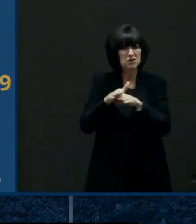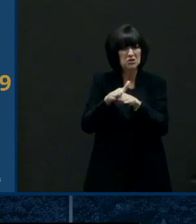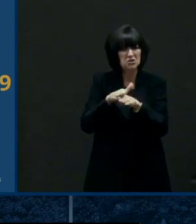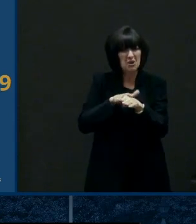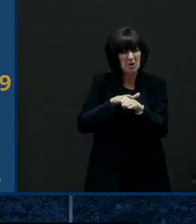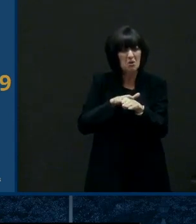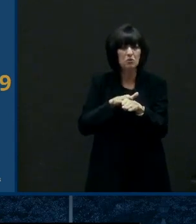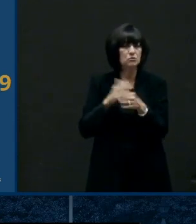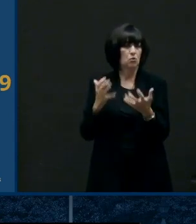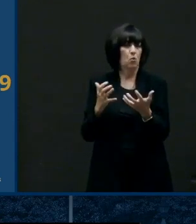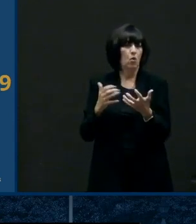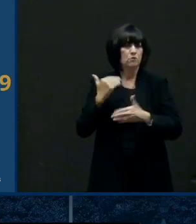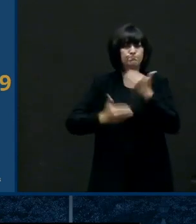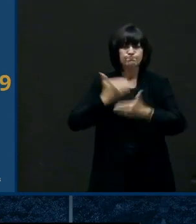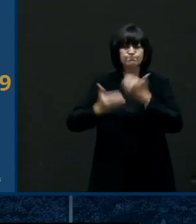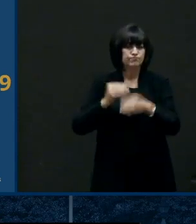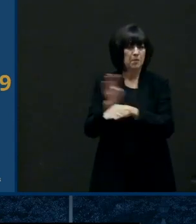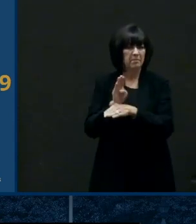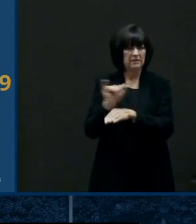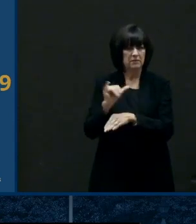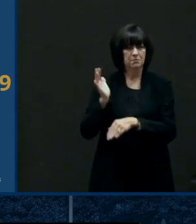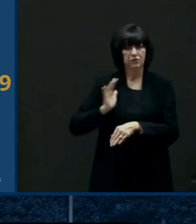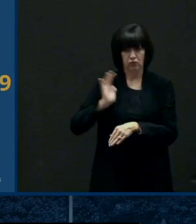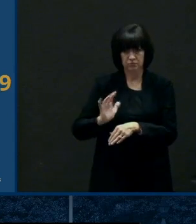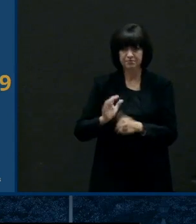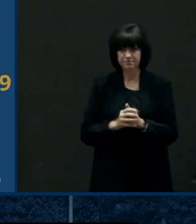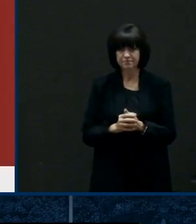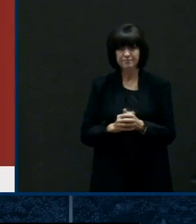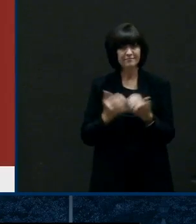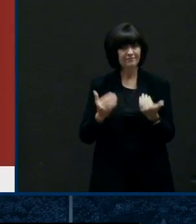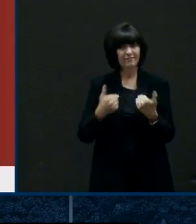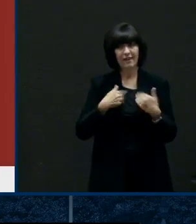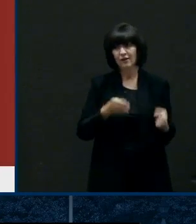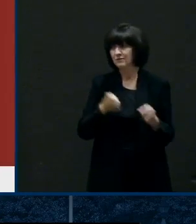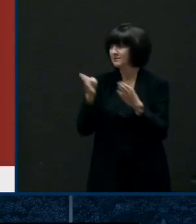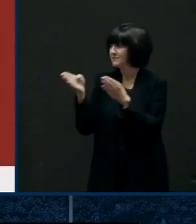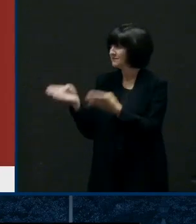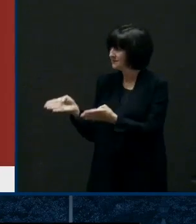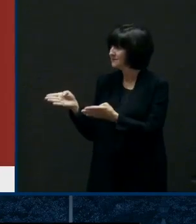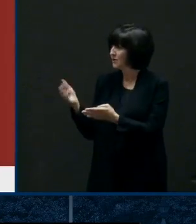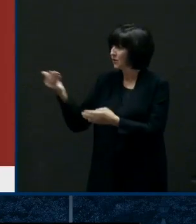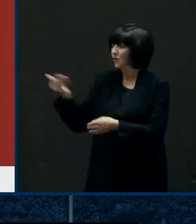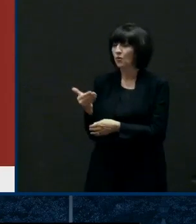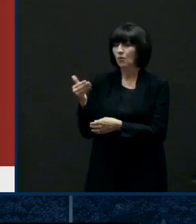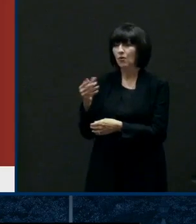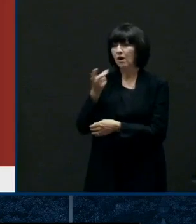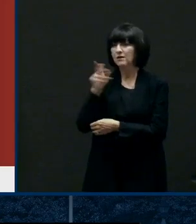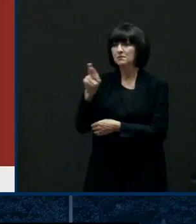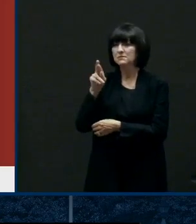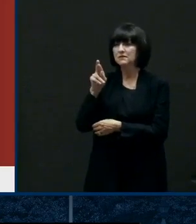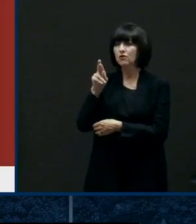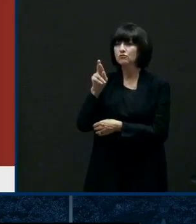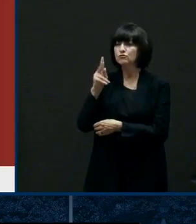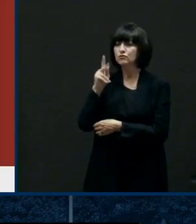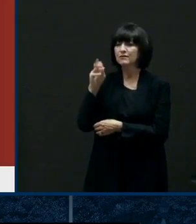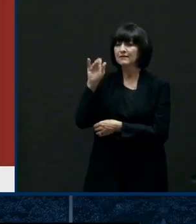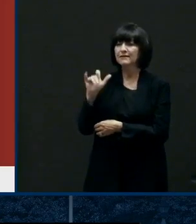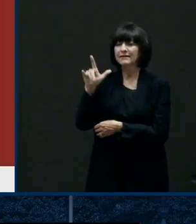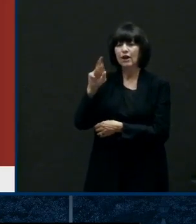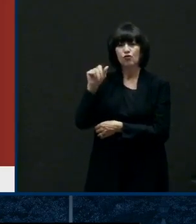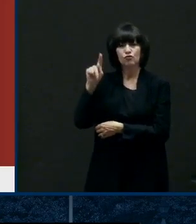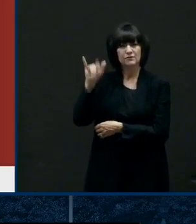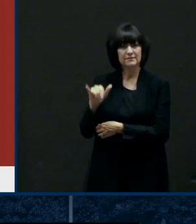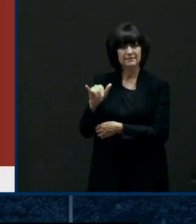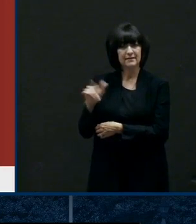i want to turn it over to dr carol we want to work and welcome her back she had a couple weeks where some we had other guests